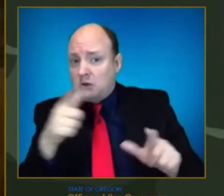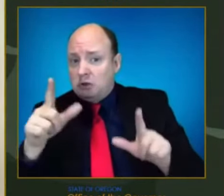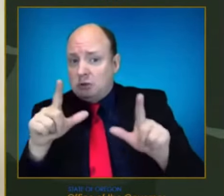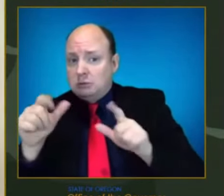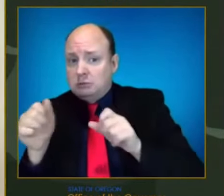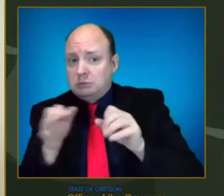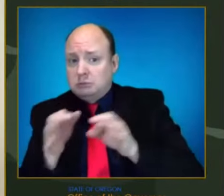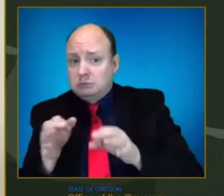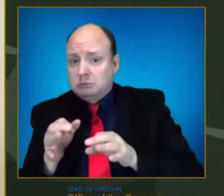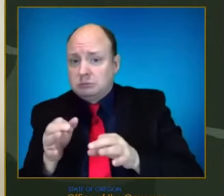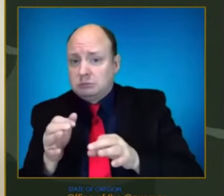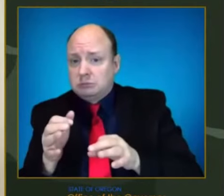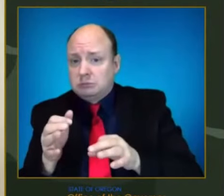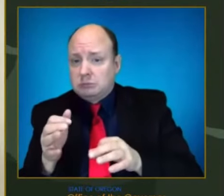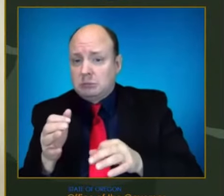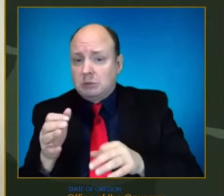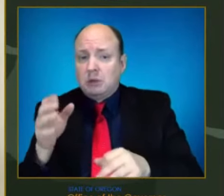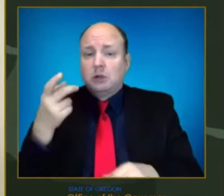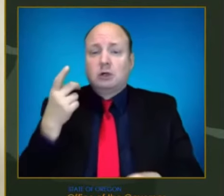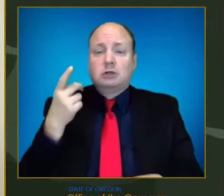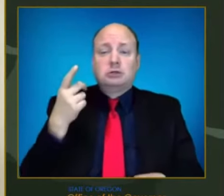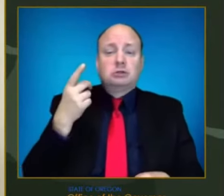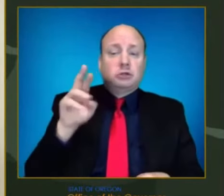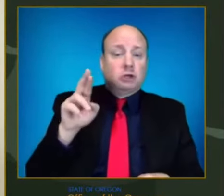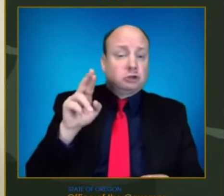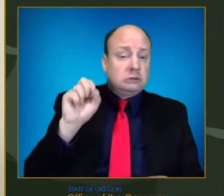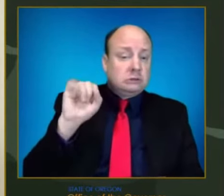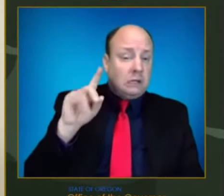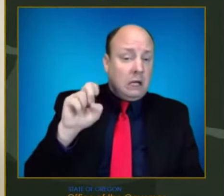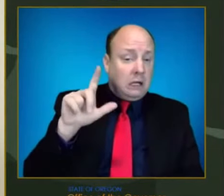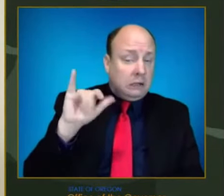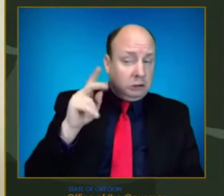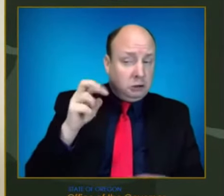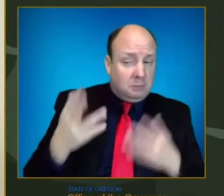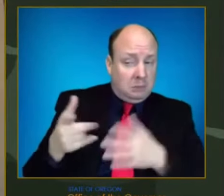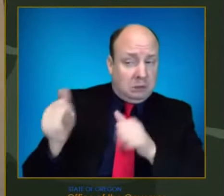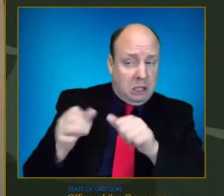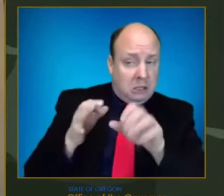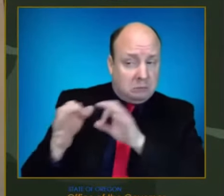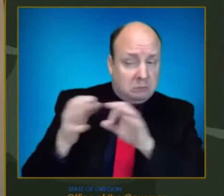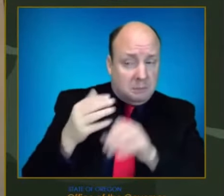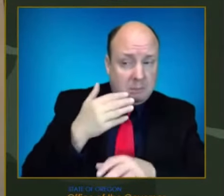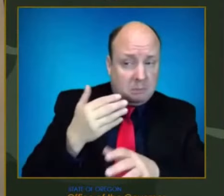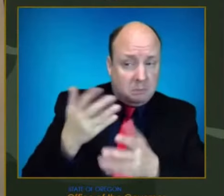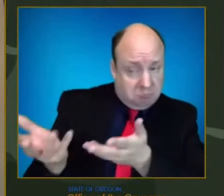Dr. Seidlinger, do you want to tackle that one? Thank you, Governor Brown. And thank you, Dr. Graven.